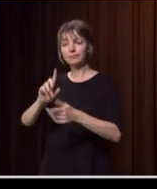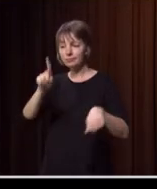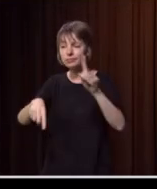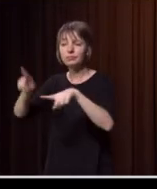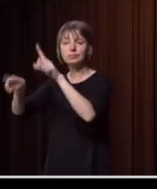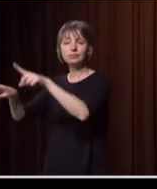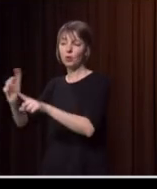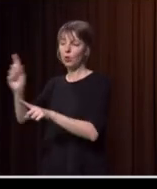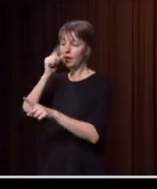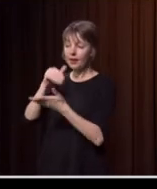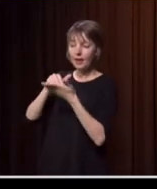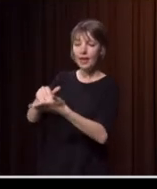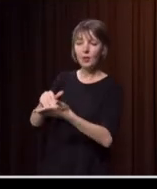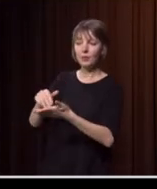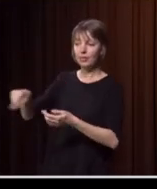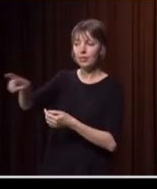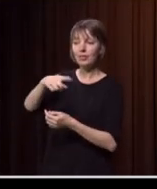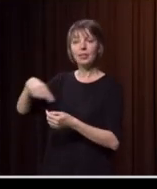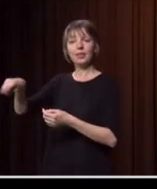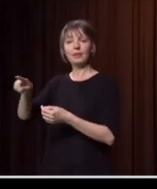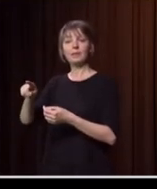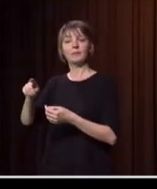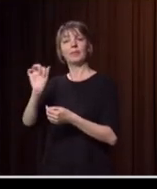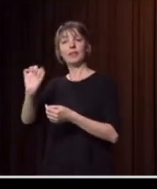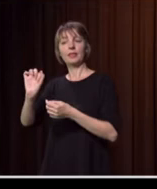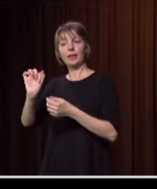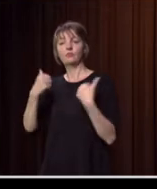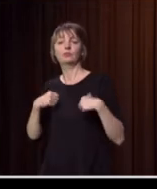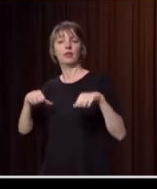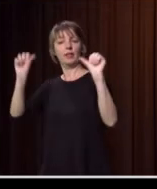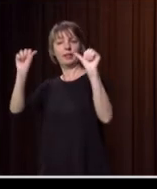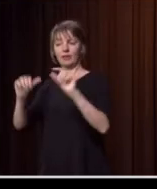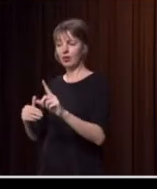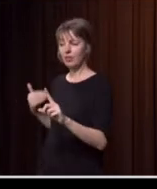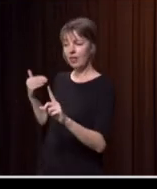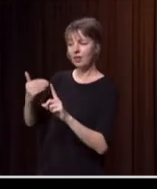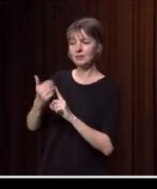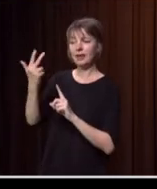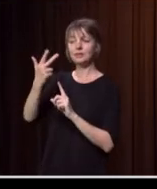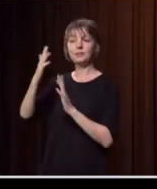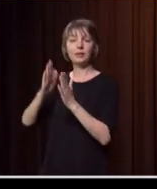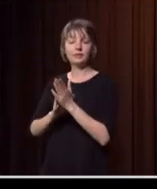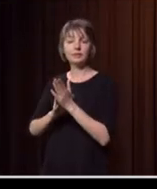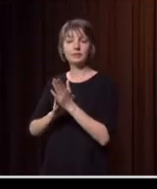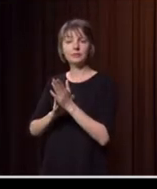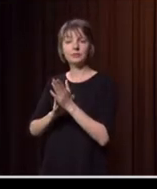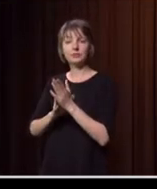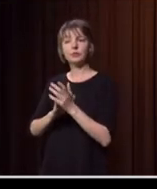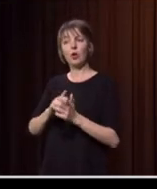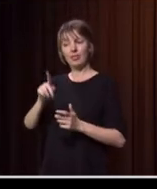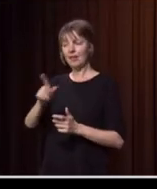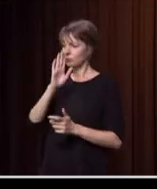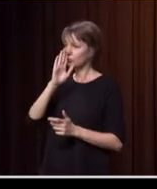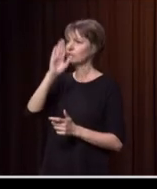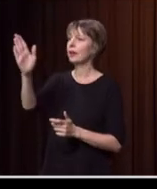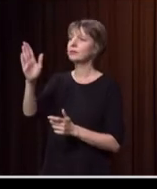their recovery, their rebuilding and their healing journey out of what's been unfolding in the last 18 months. So they are tied in. They're going direct